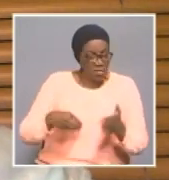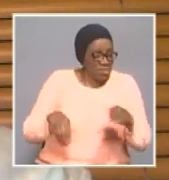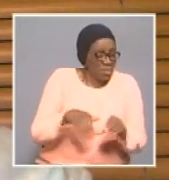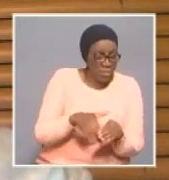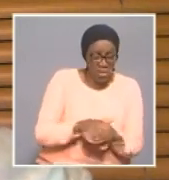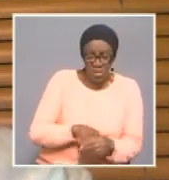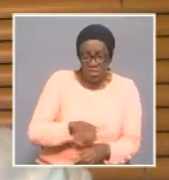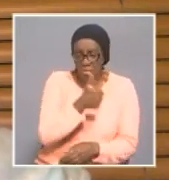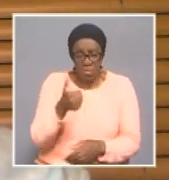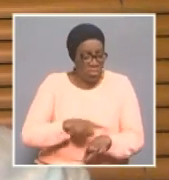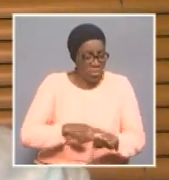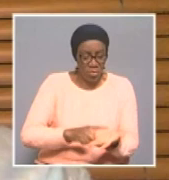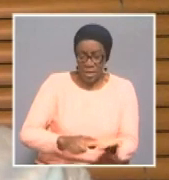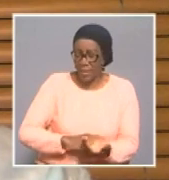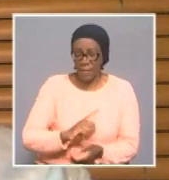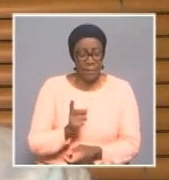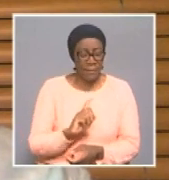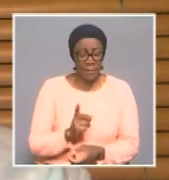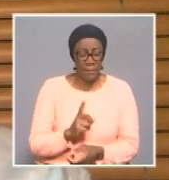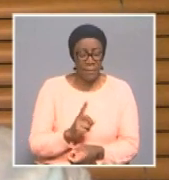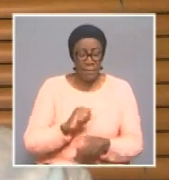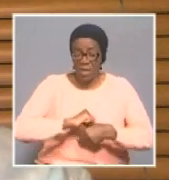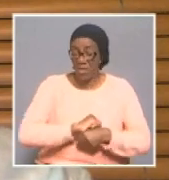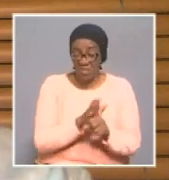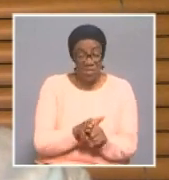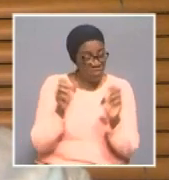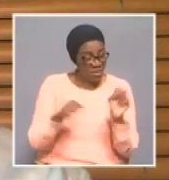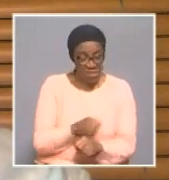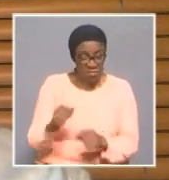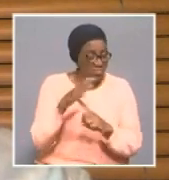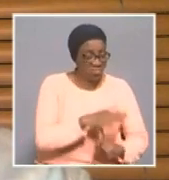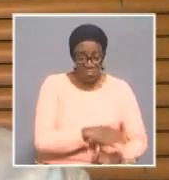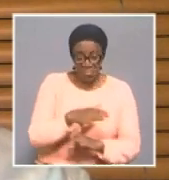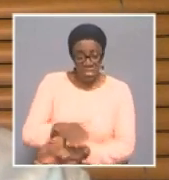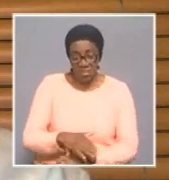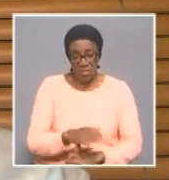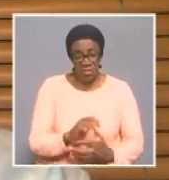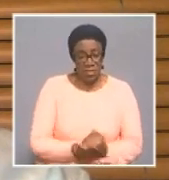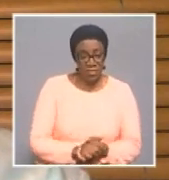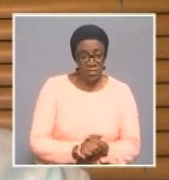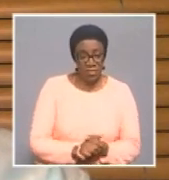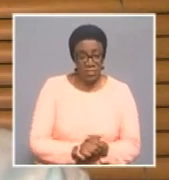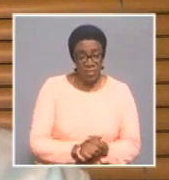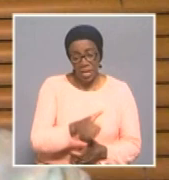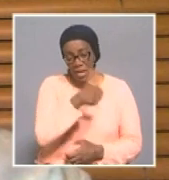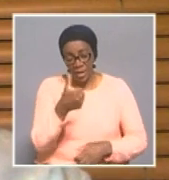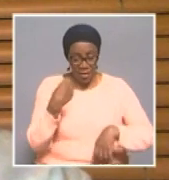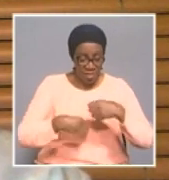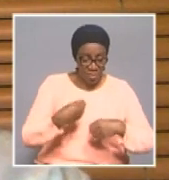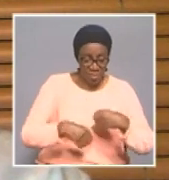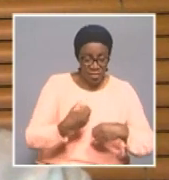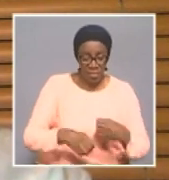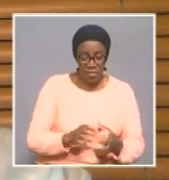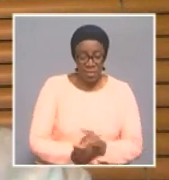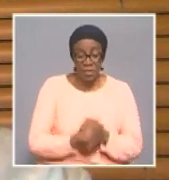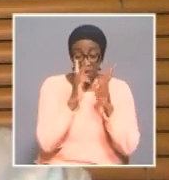Another issue that we also picked up are people trying to say that lockdown measures were put in place